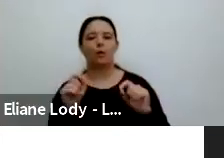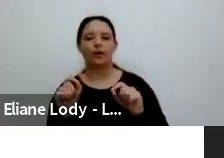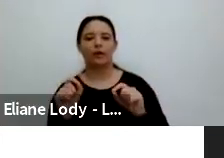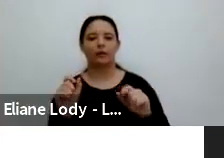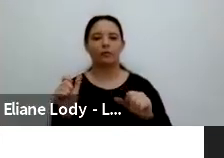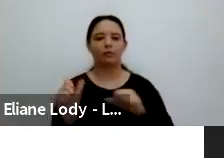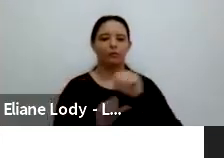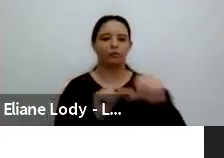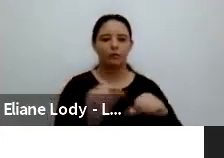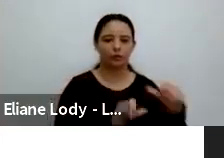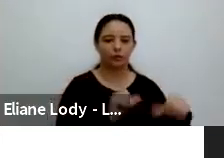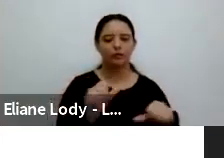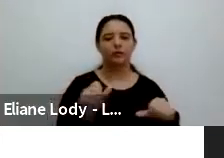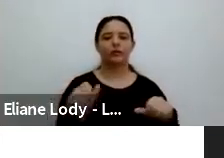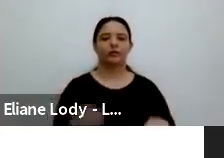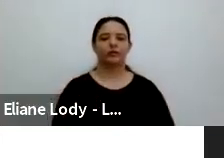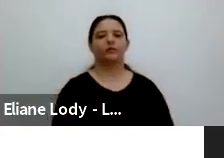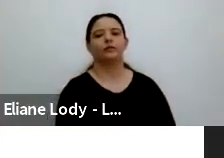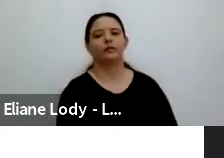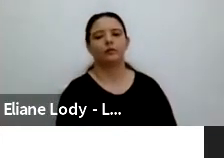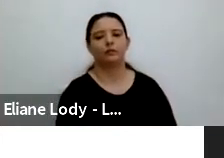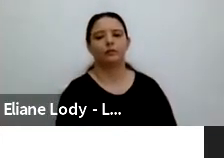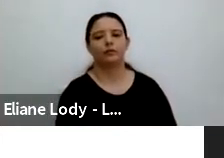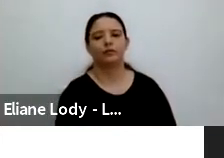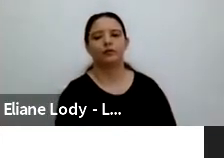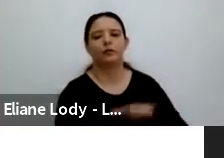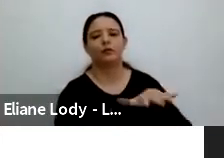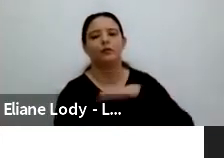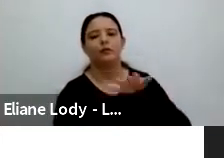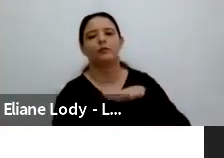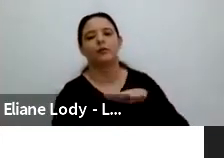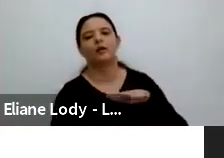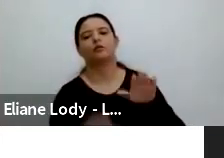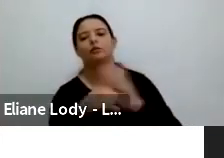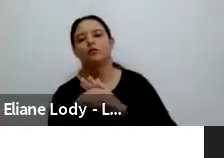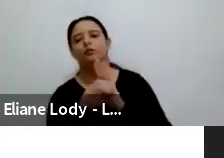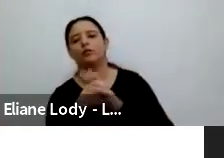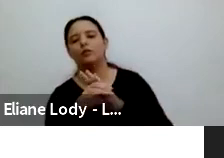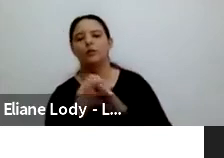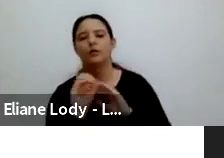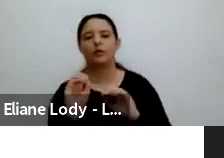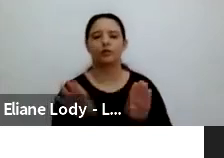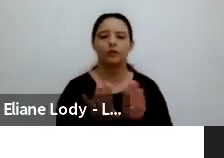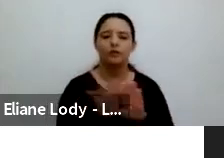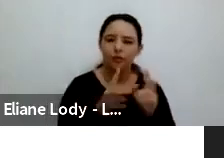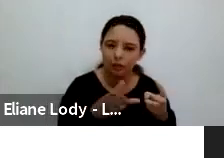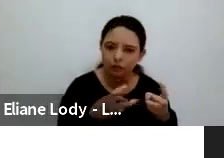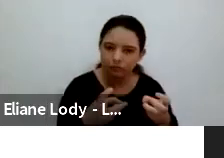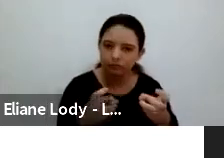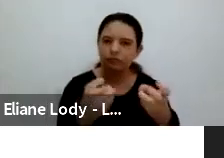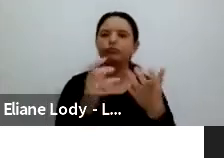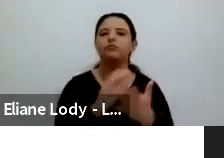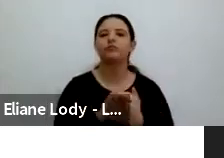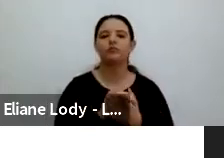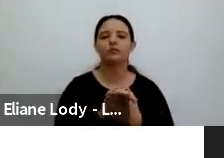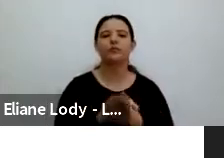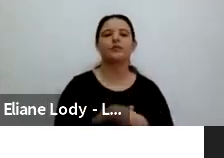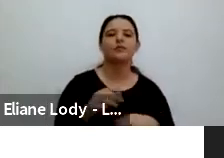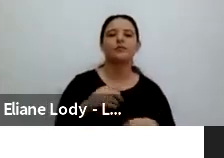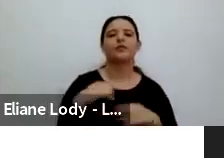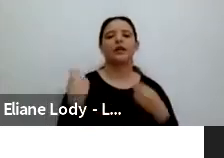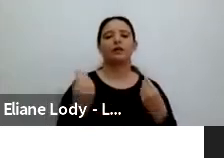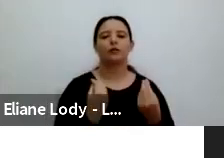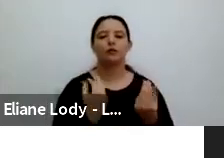connections and boundaries, framing difference and disjuncture as a norm in the activity of creating, maintaining, and